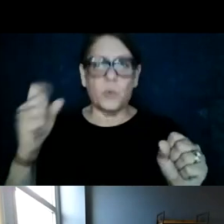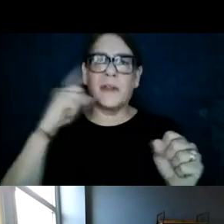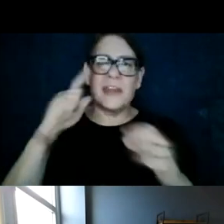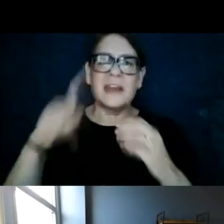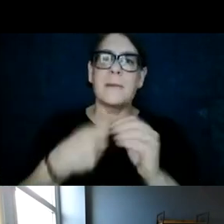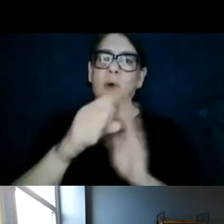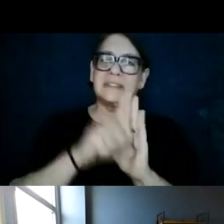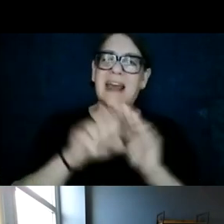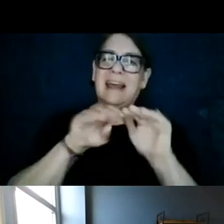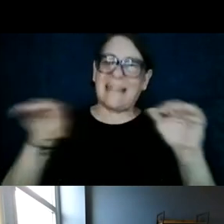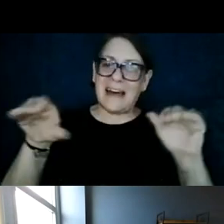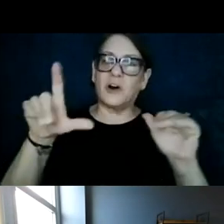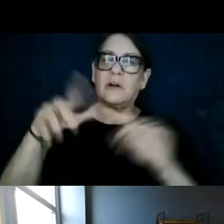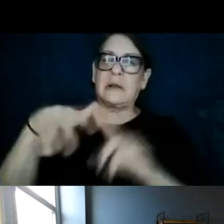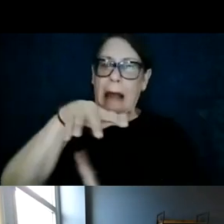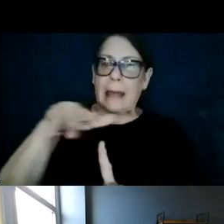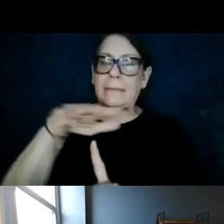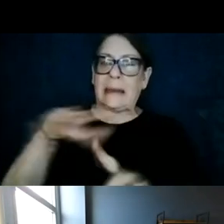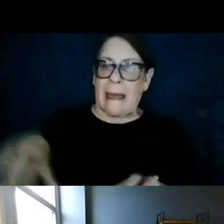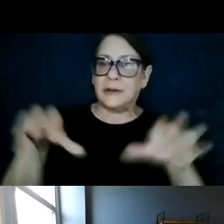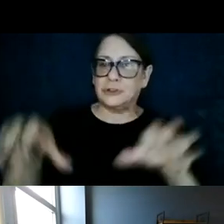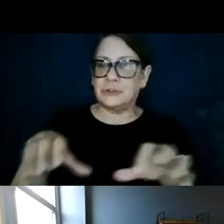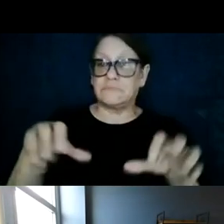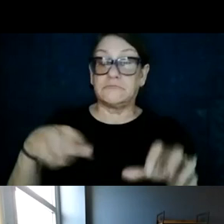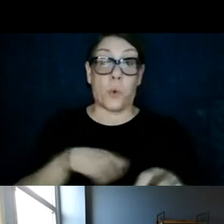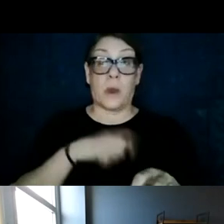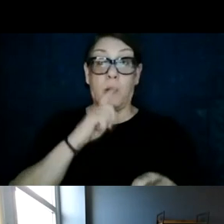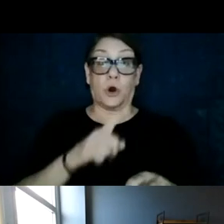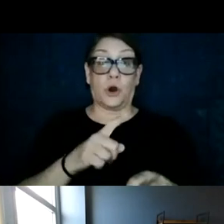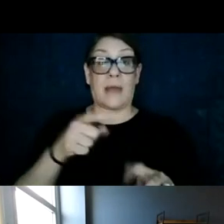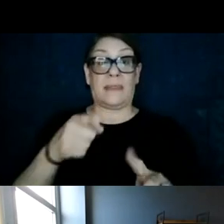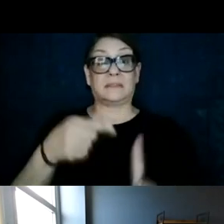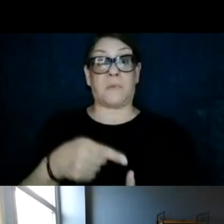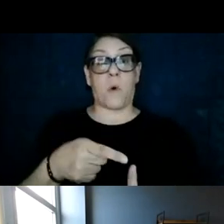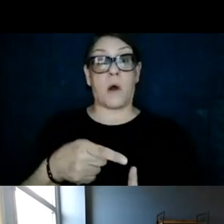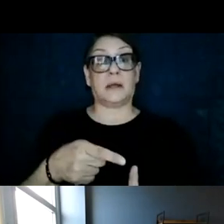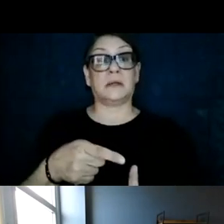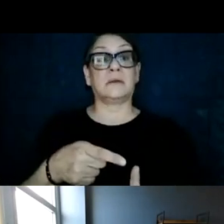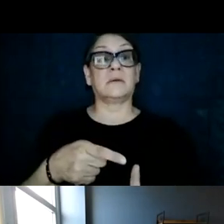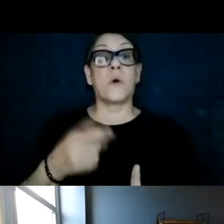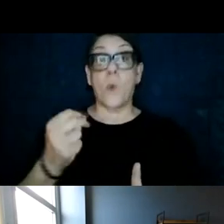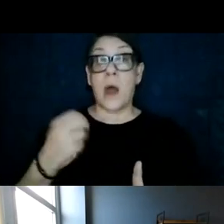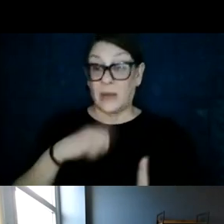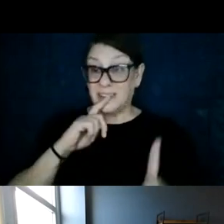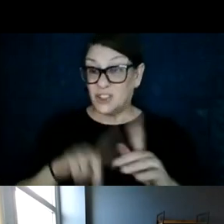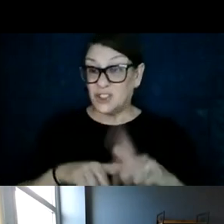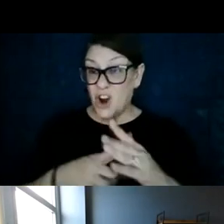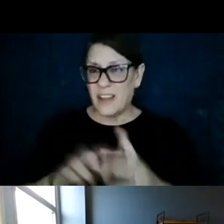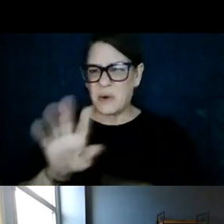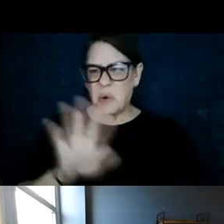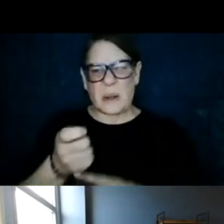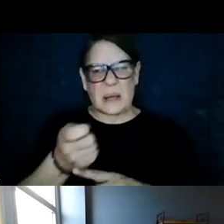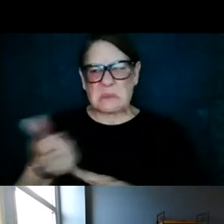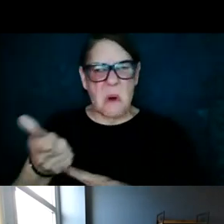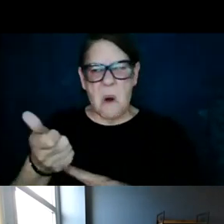climate action. And so we were at this point now, when we started, there were only a very small